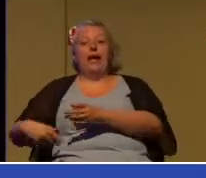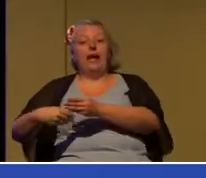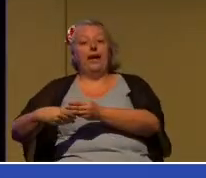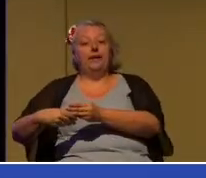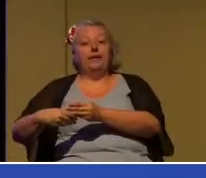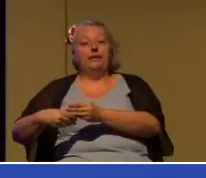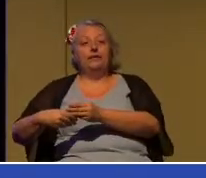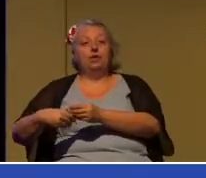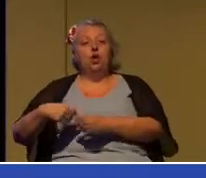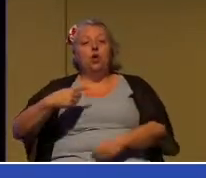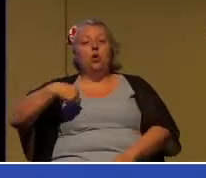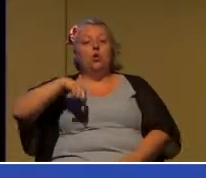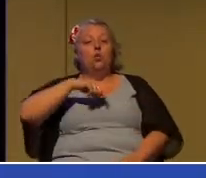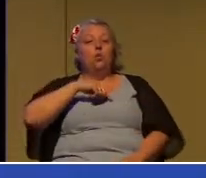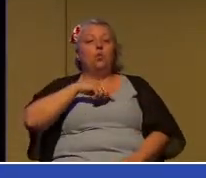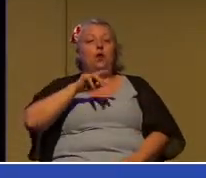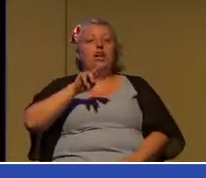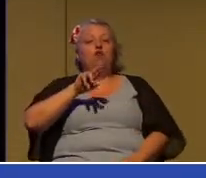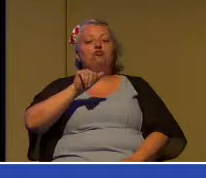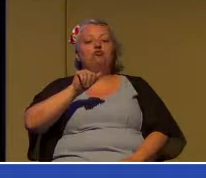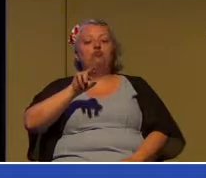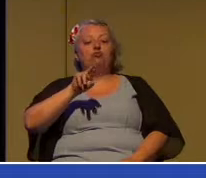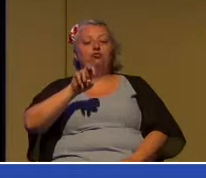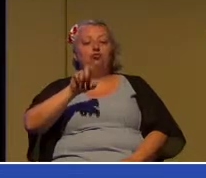do them. Well,